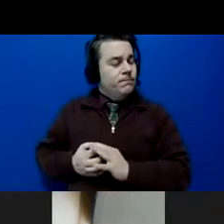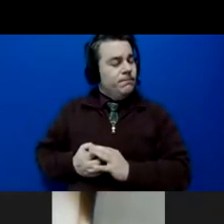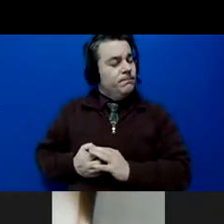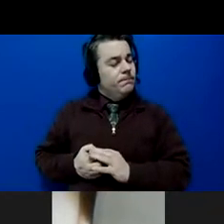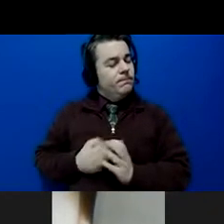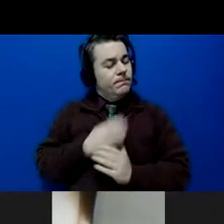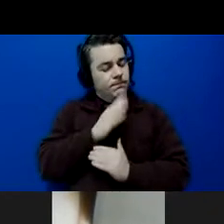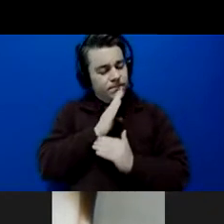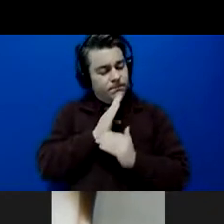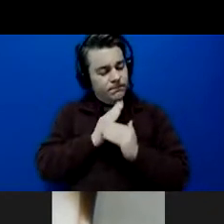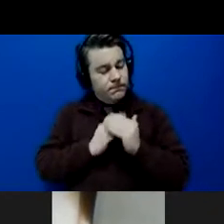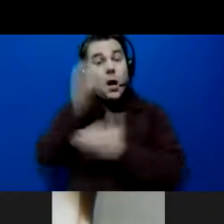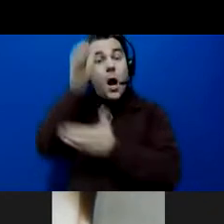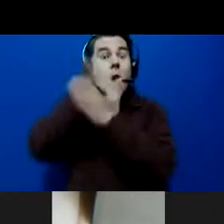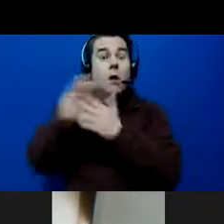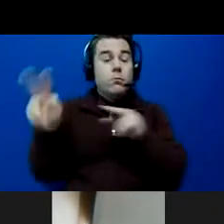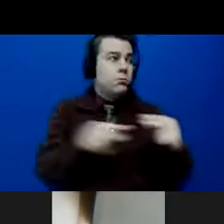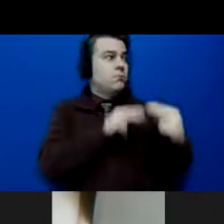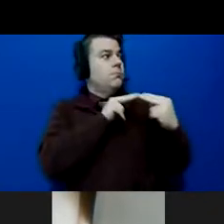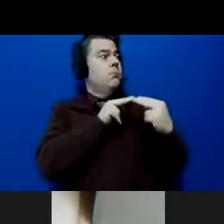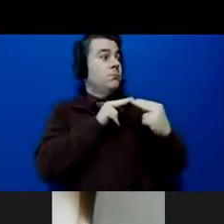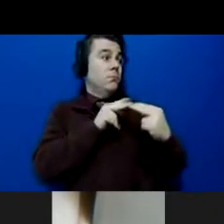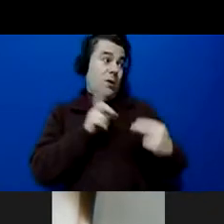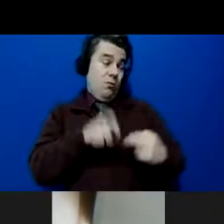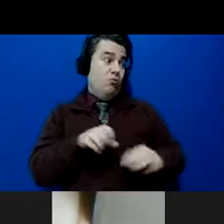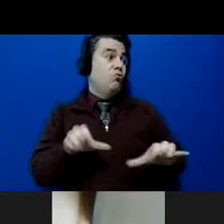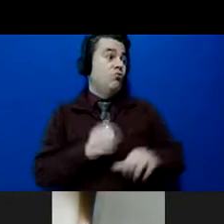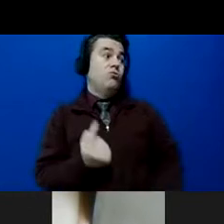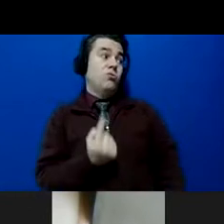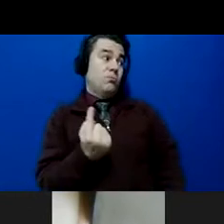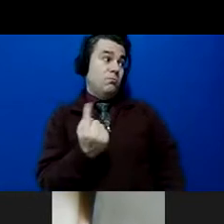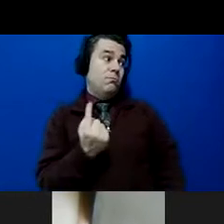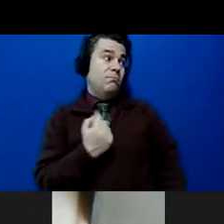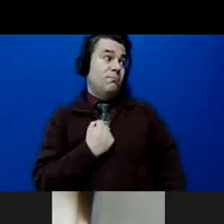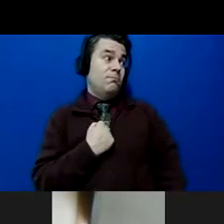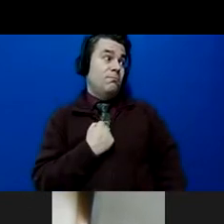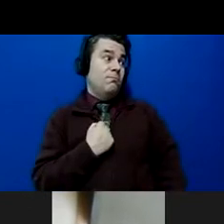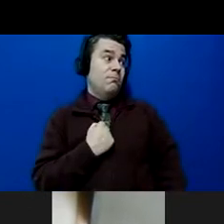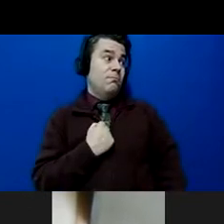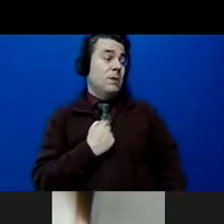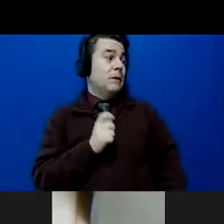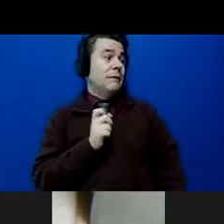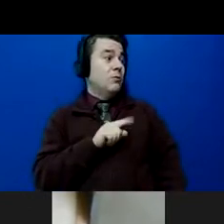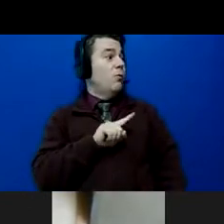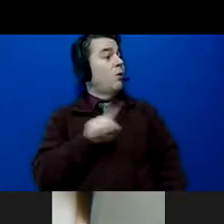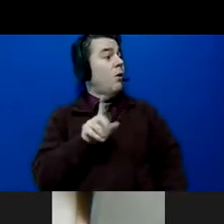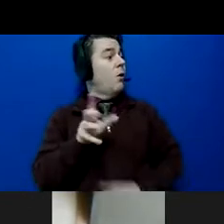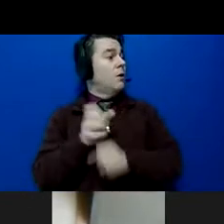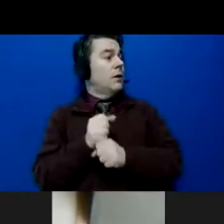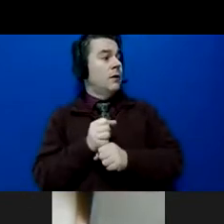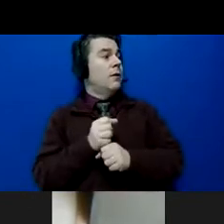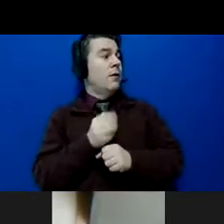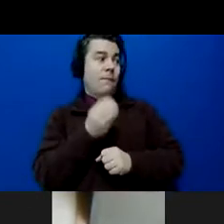husband looked at me and said, we've got to do something. And you've got to go and get food from a food bank.